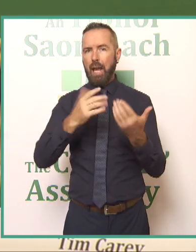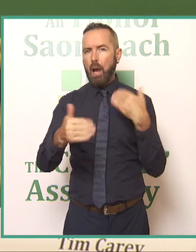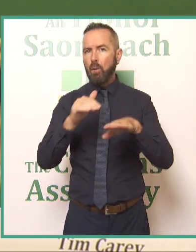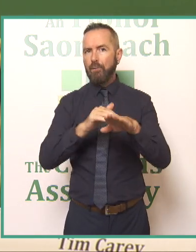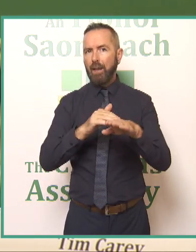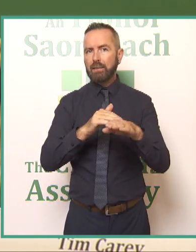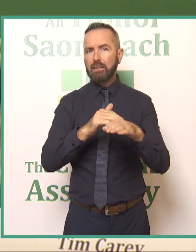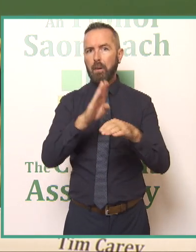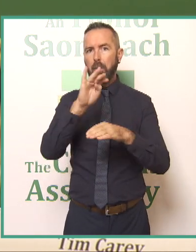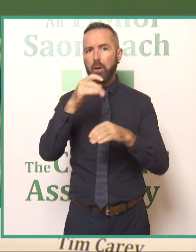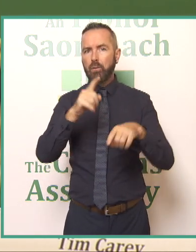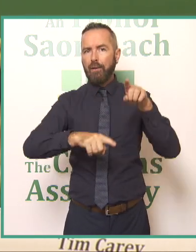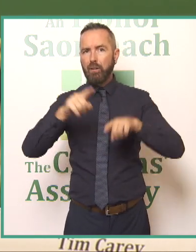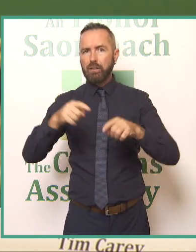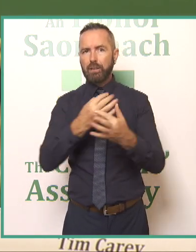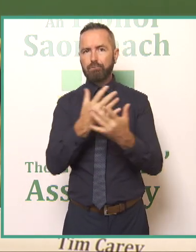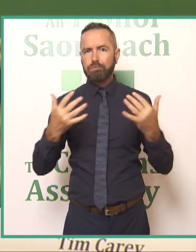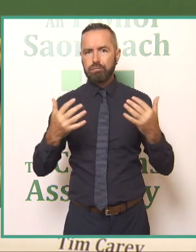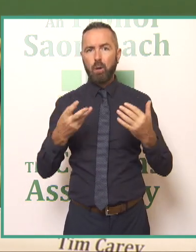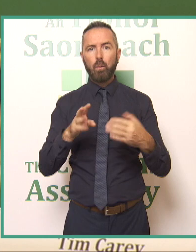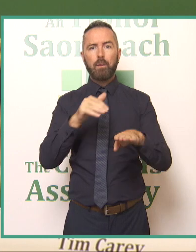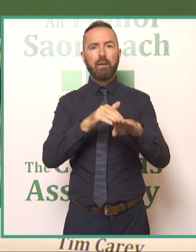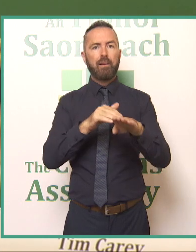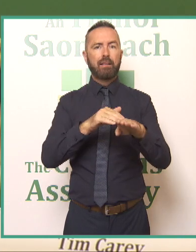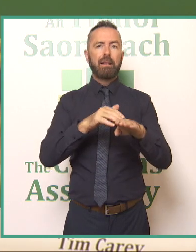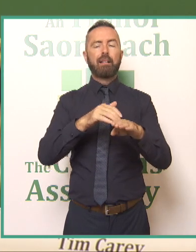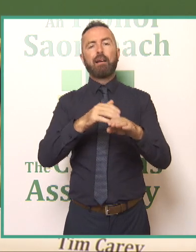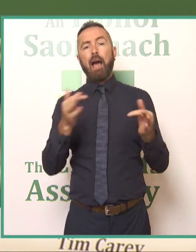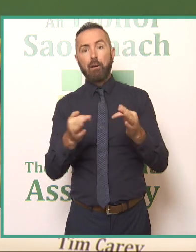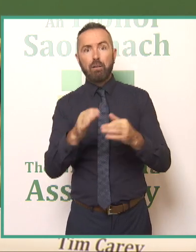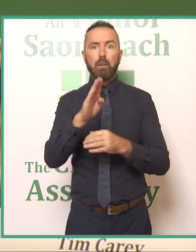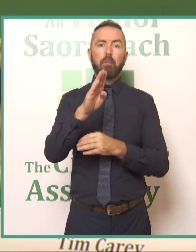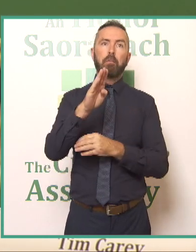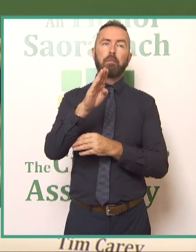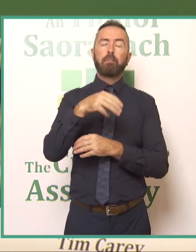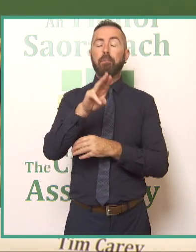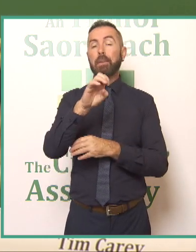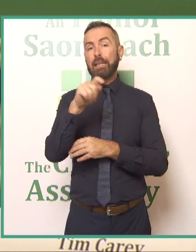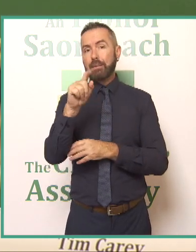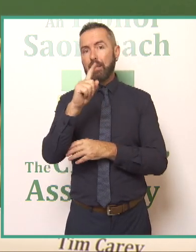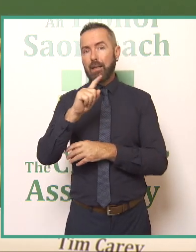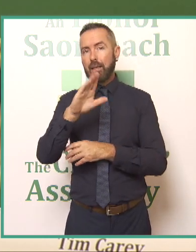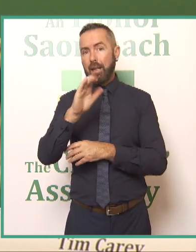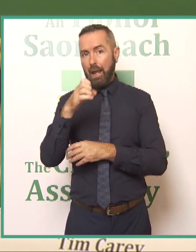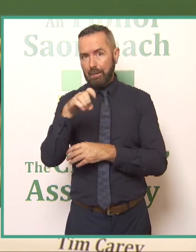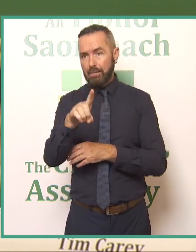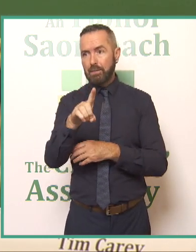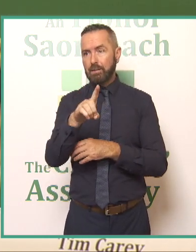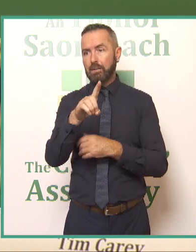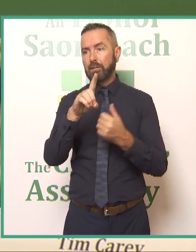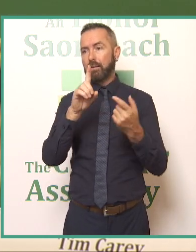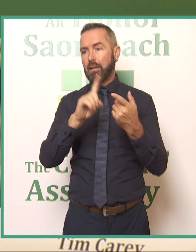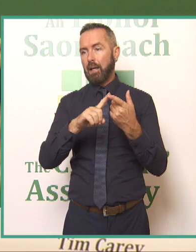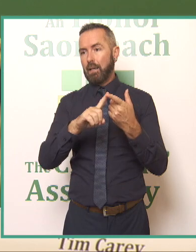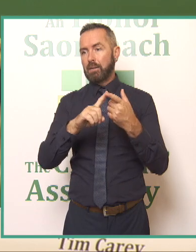be considering agriculture forestry and peat lands in the two days we are delighted that we will have a very broad spectrum of